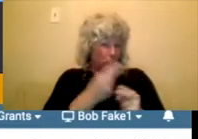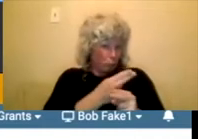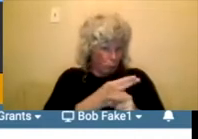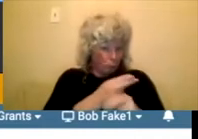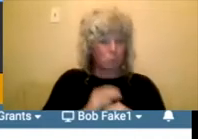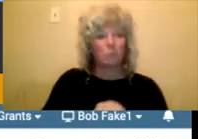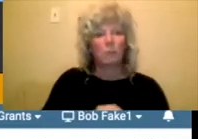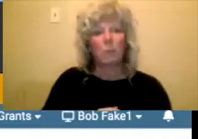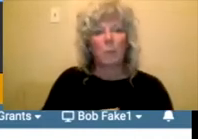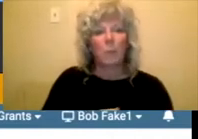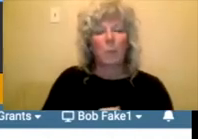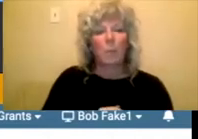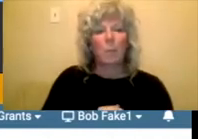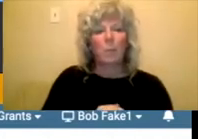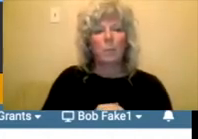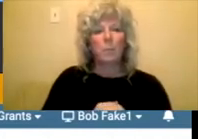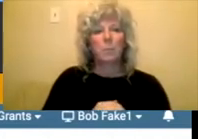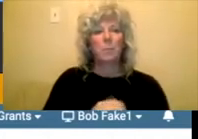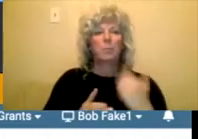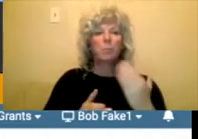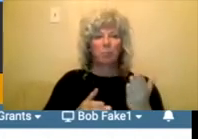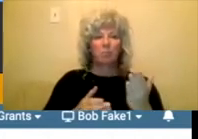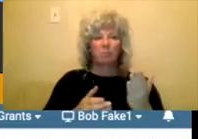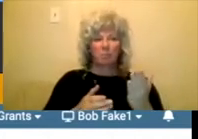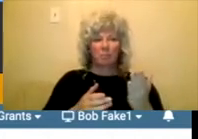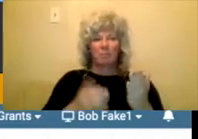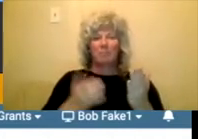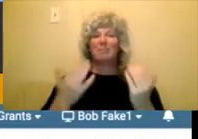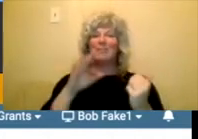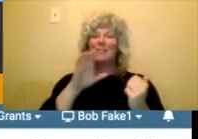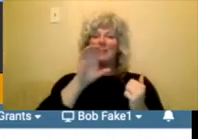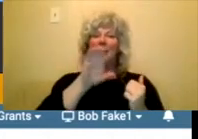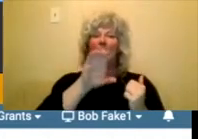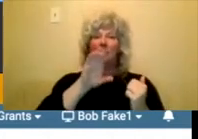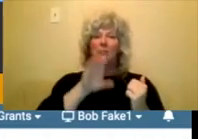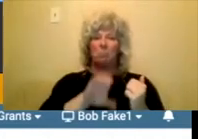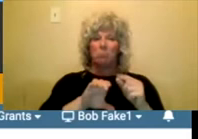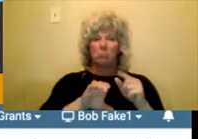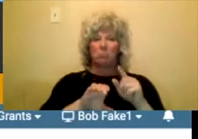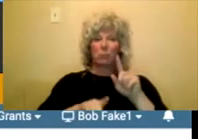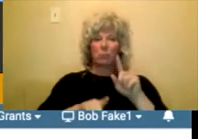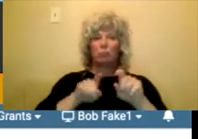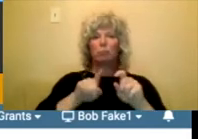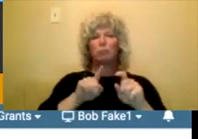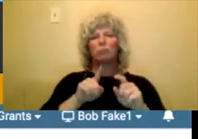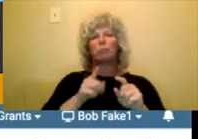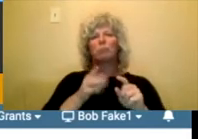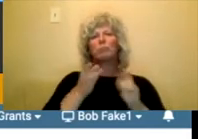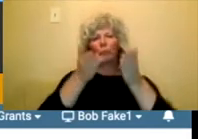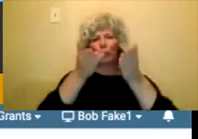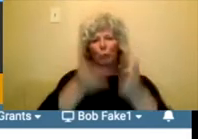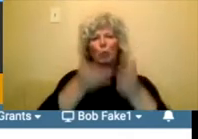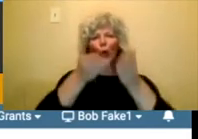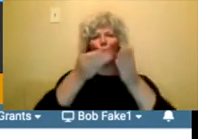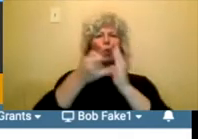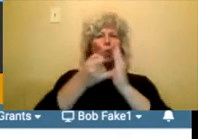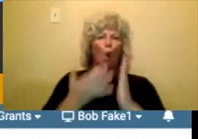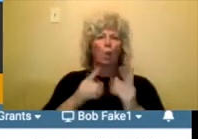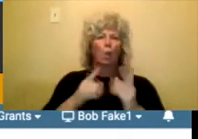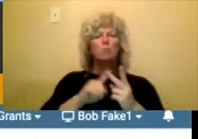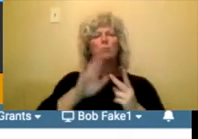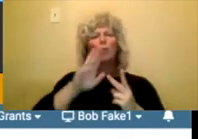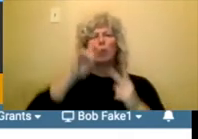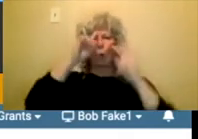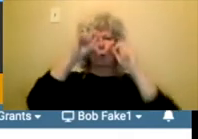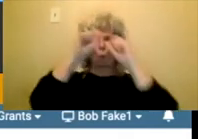this is about you and your vision as an artist. I know some folks maybe get